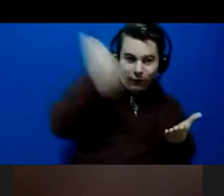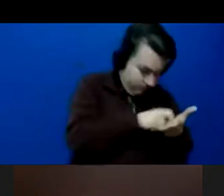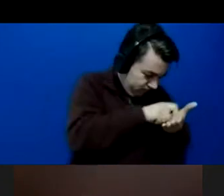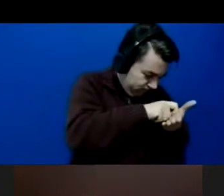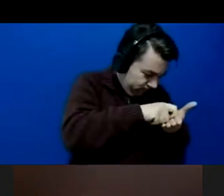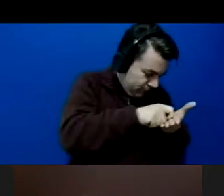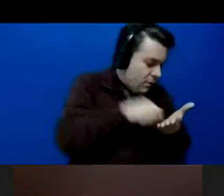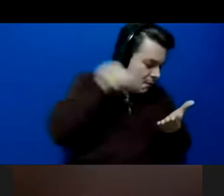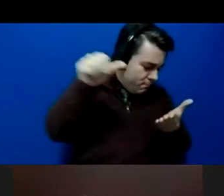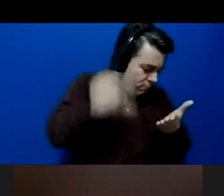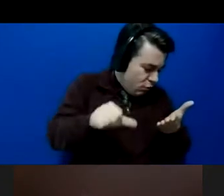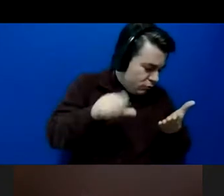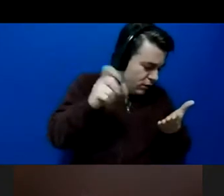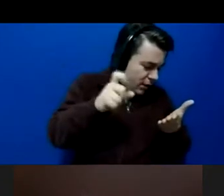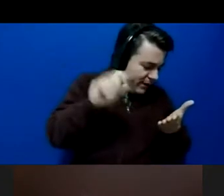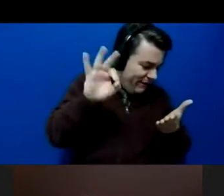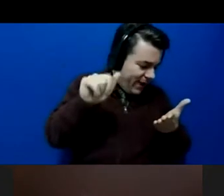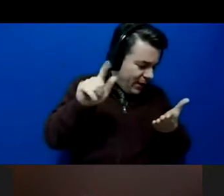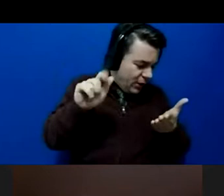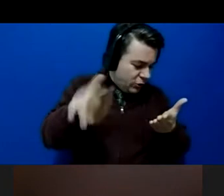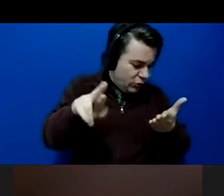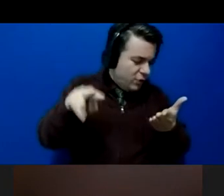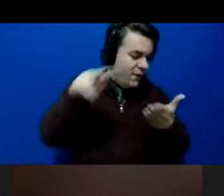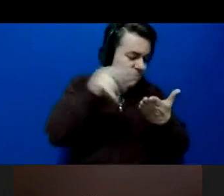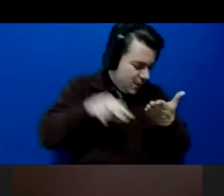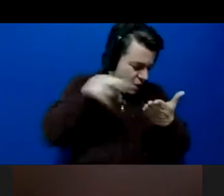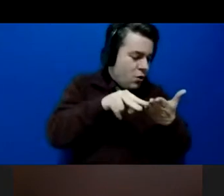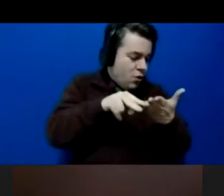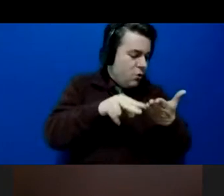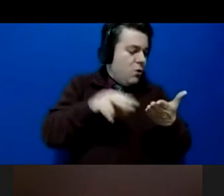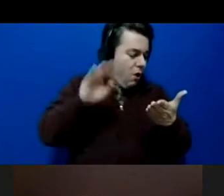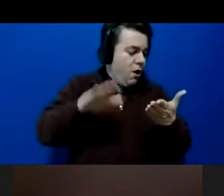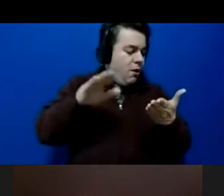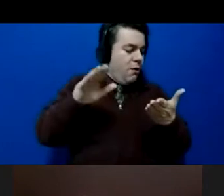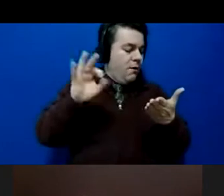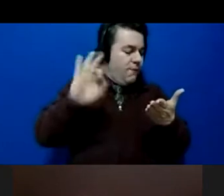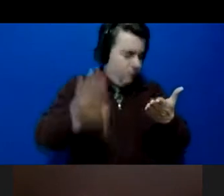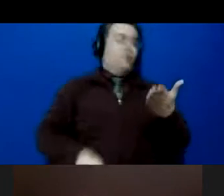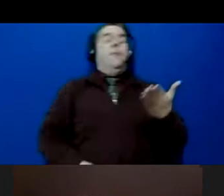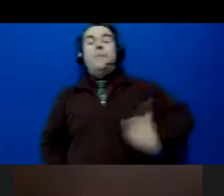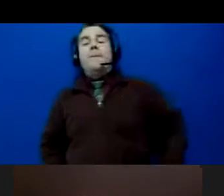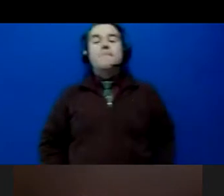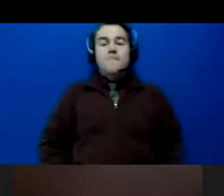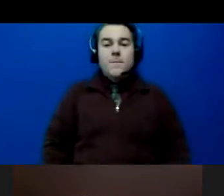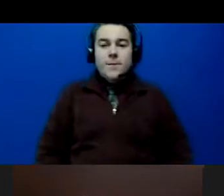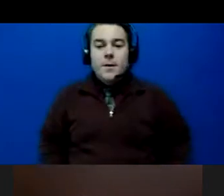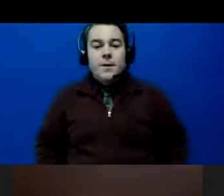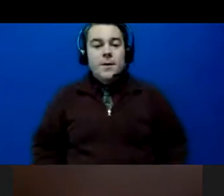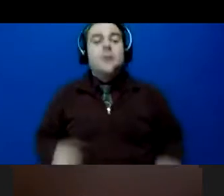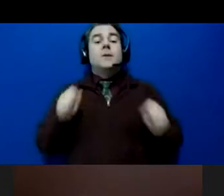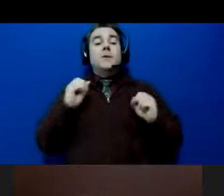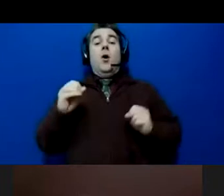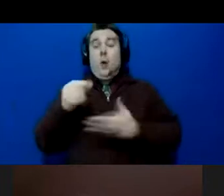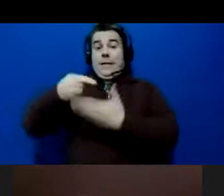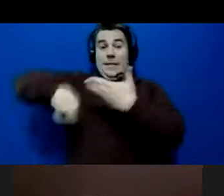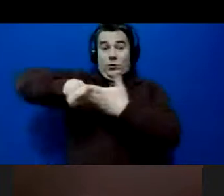Post X Factor video on Facebook. Okay. Um, so next week